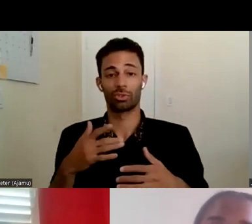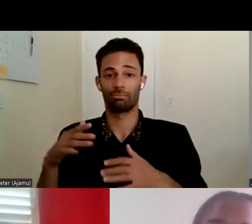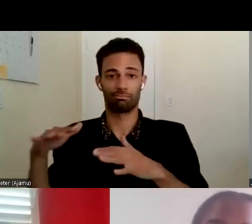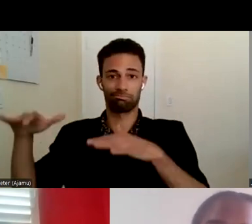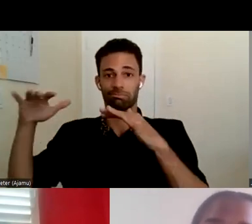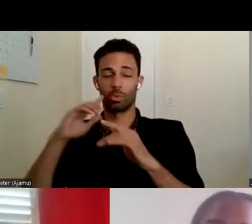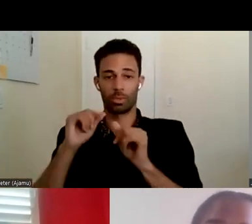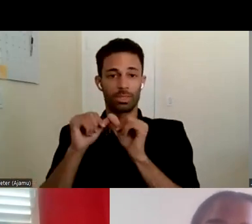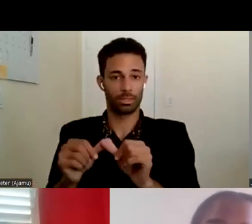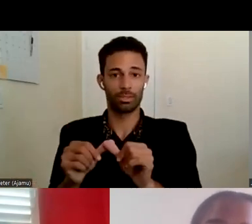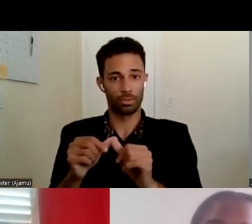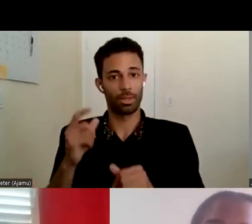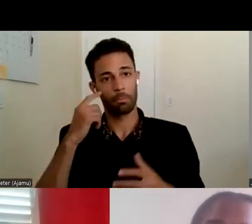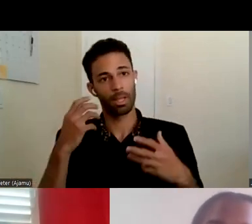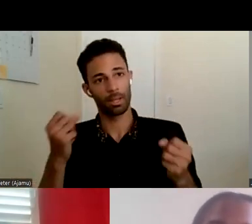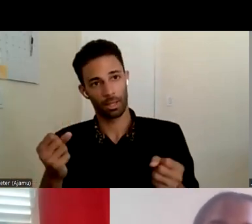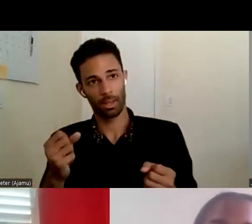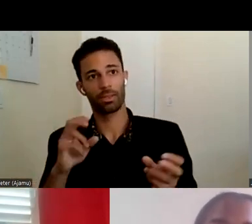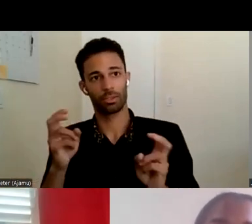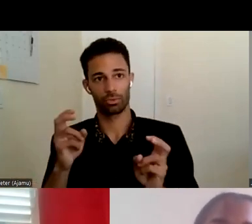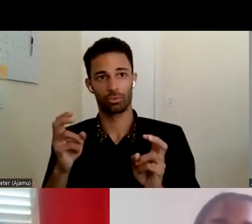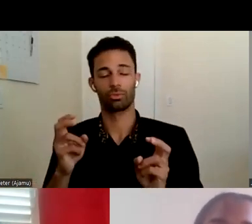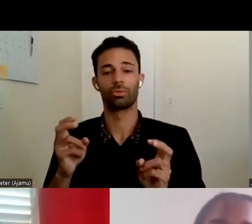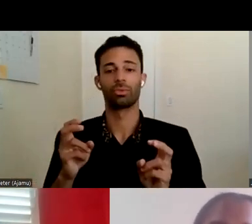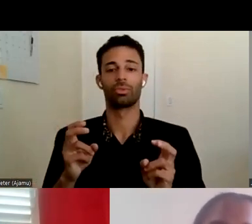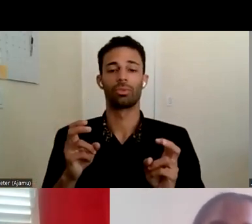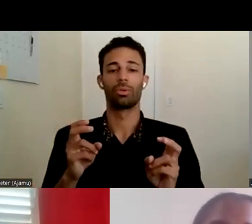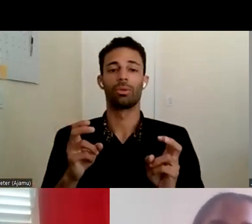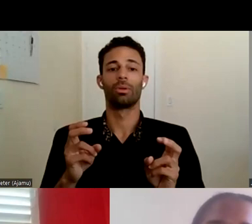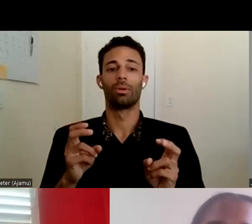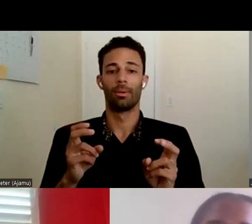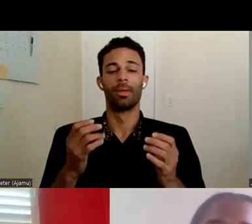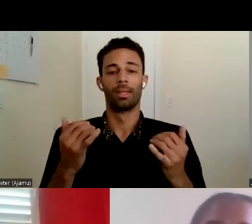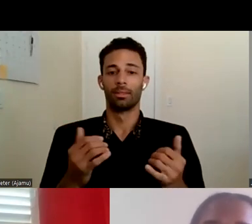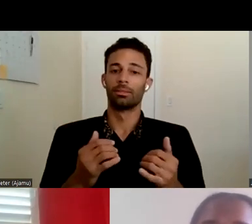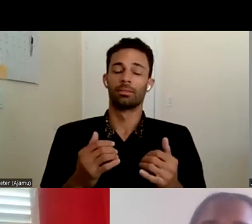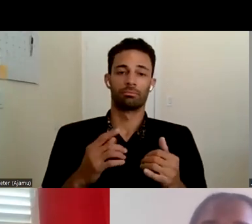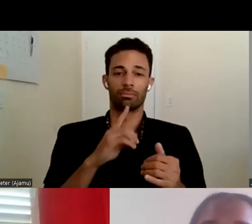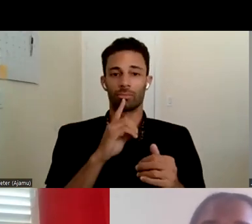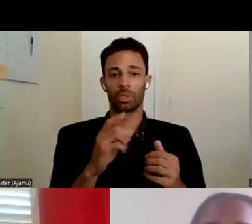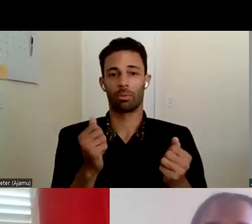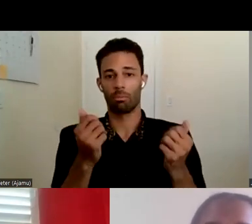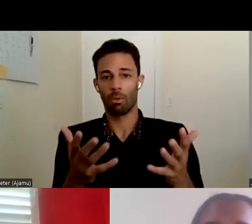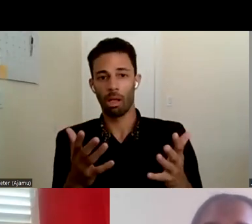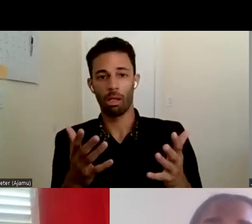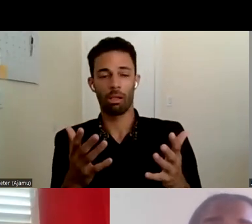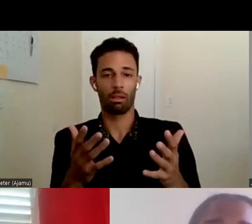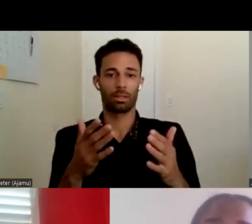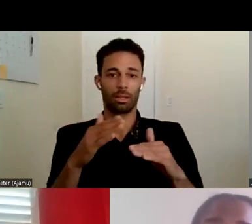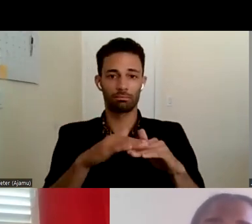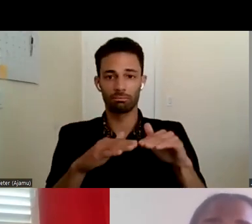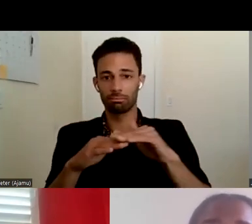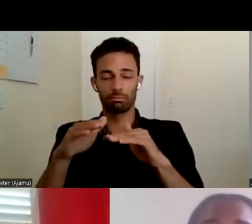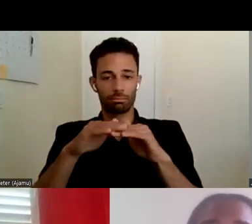someone needs ongoing care. So you know the this is a really multi-faceted case but it's